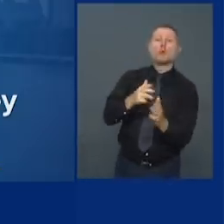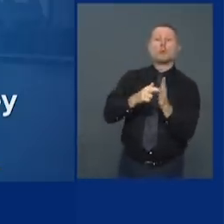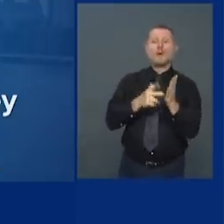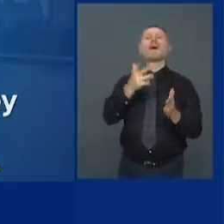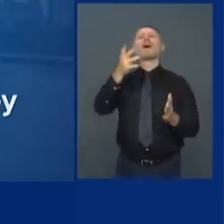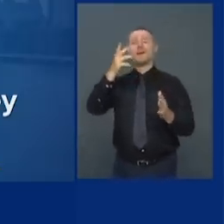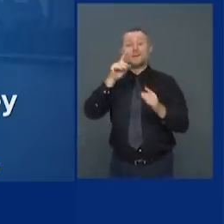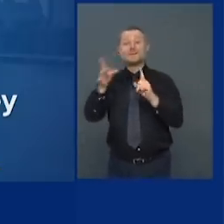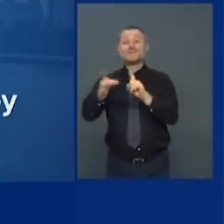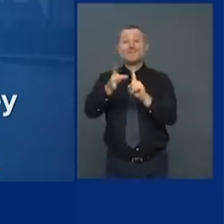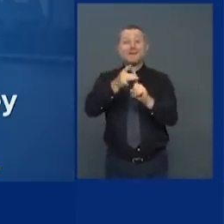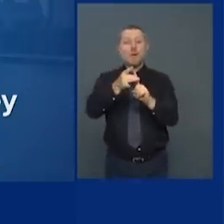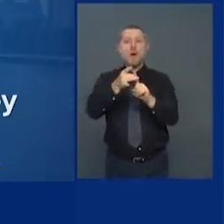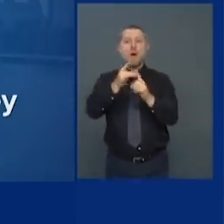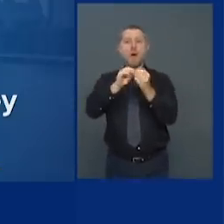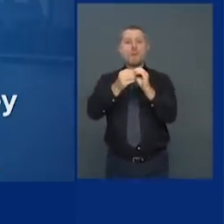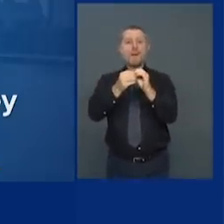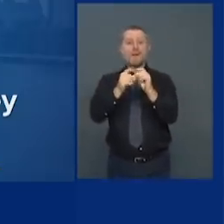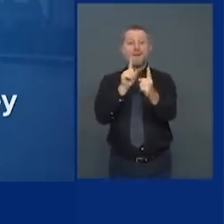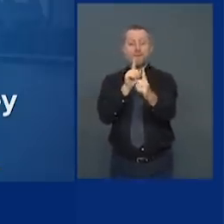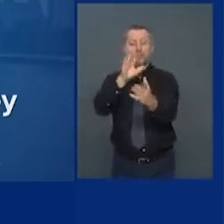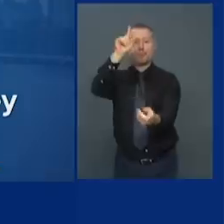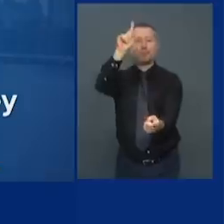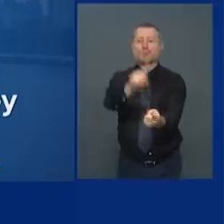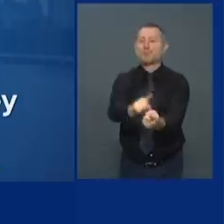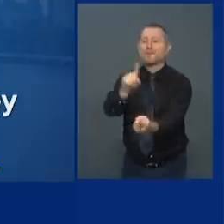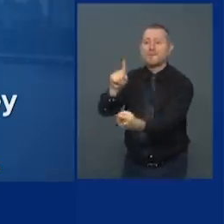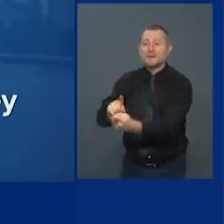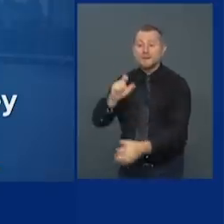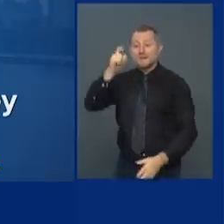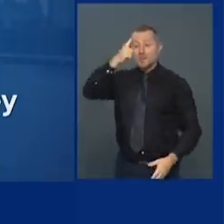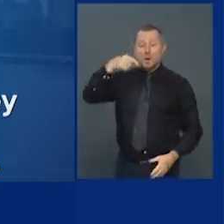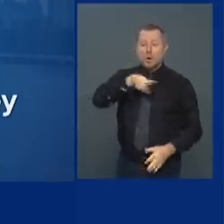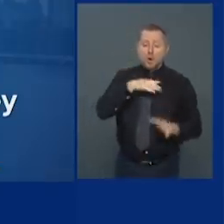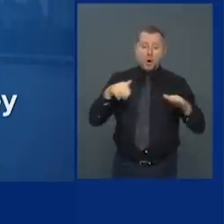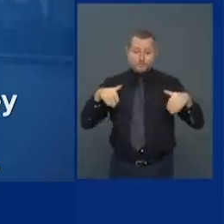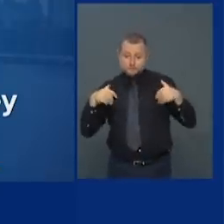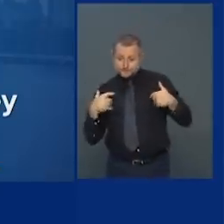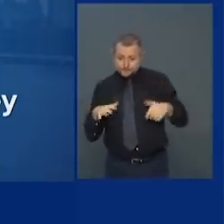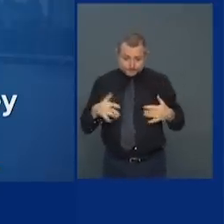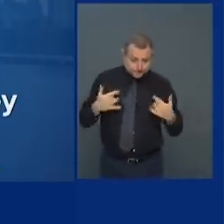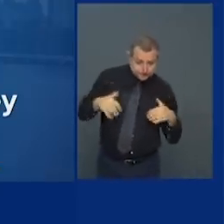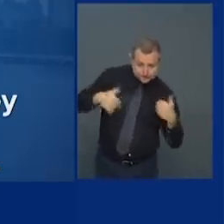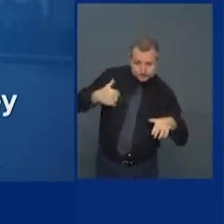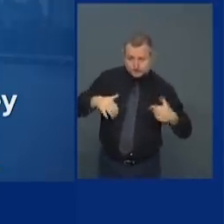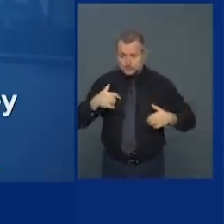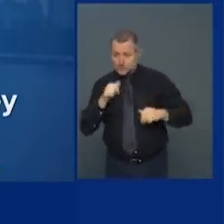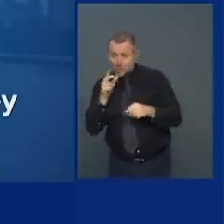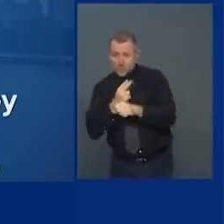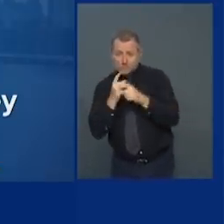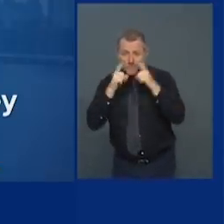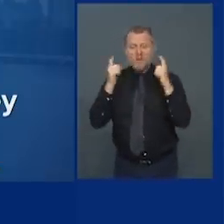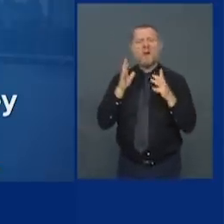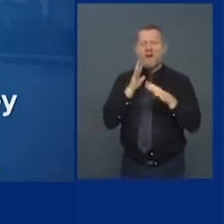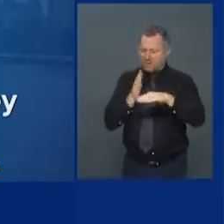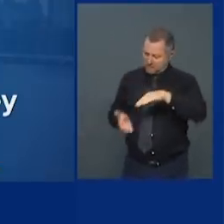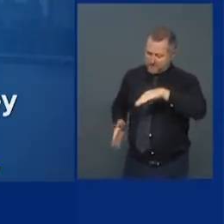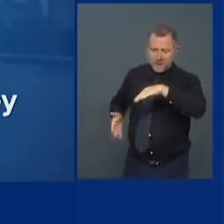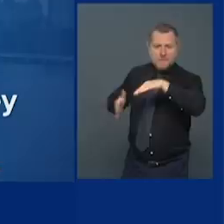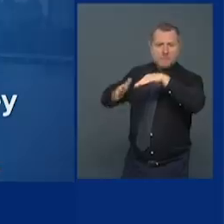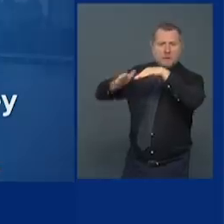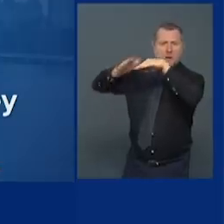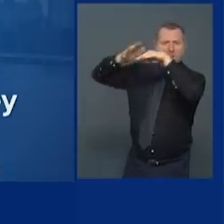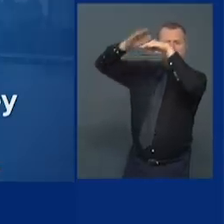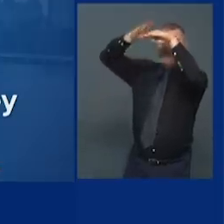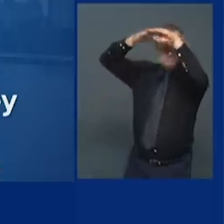enforce the mask ordinance, you will have a higher infection rate. Those are the facts. We know the facts.